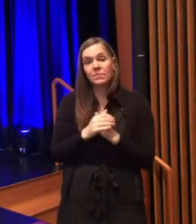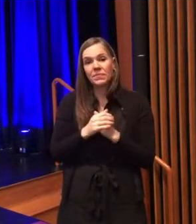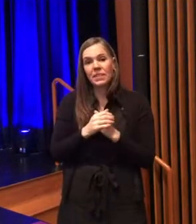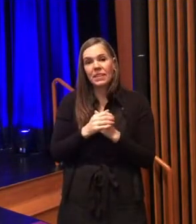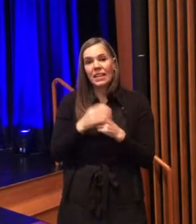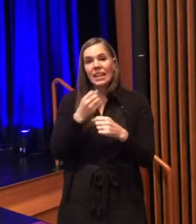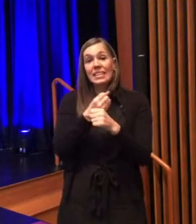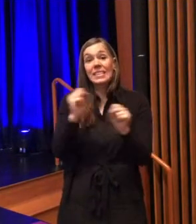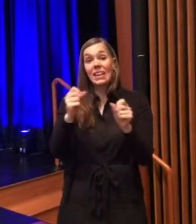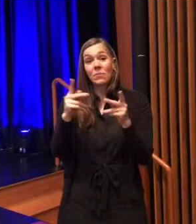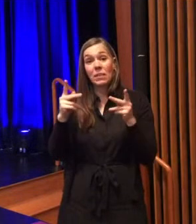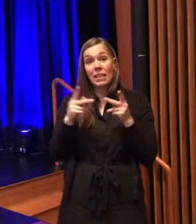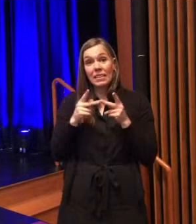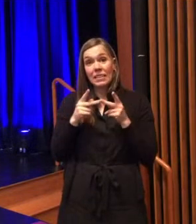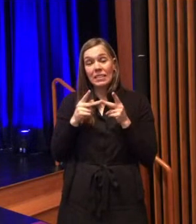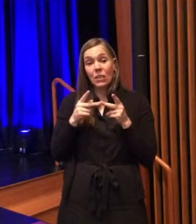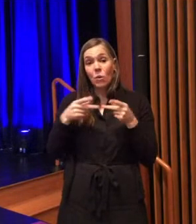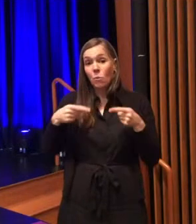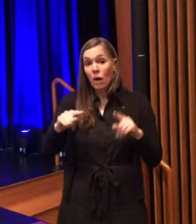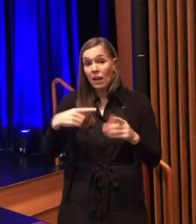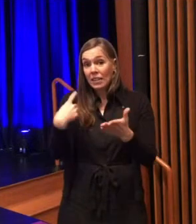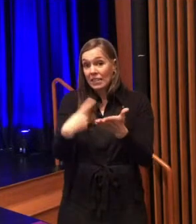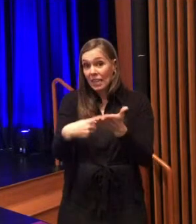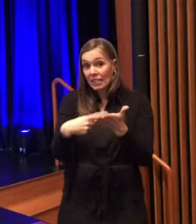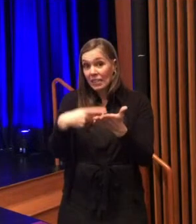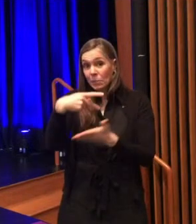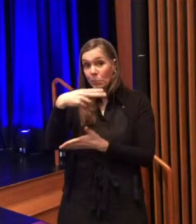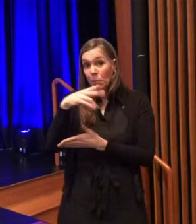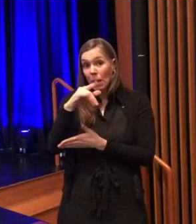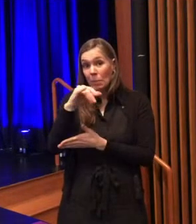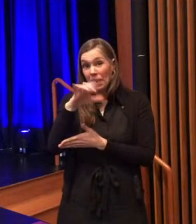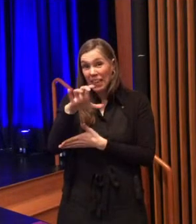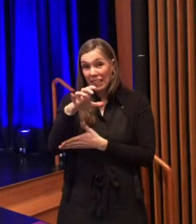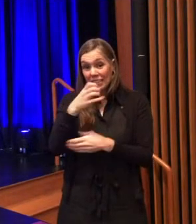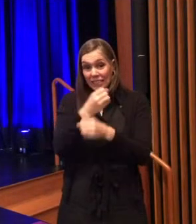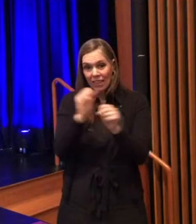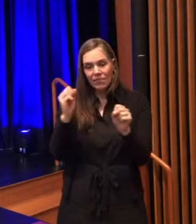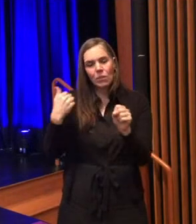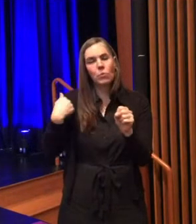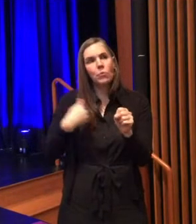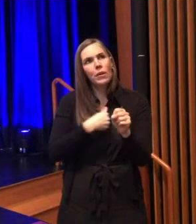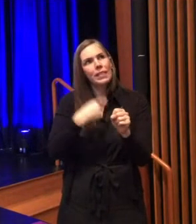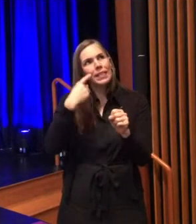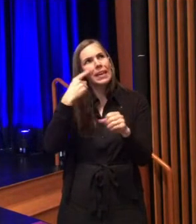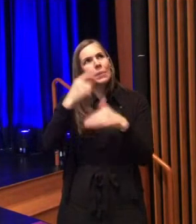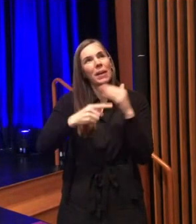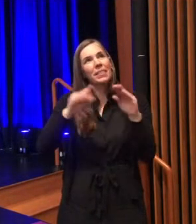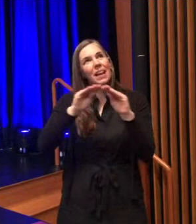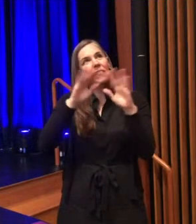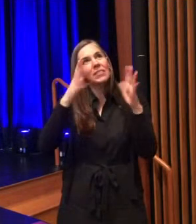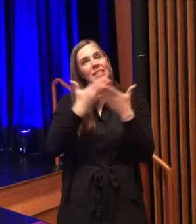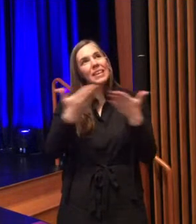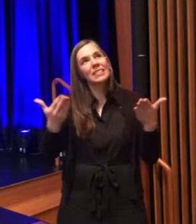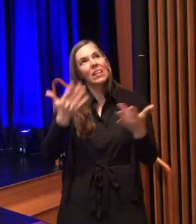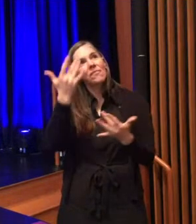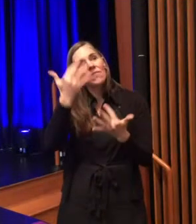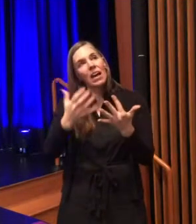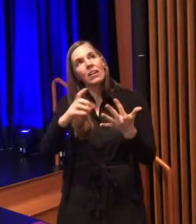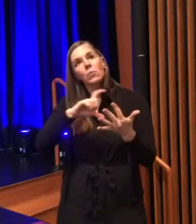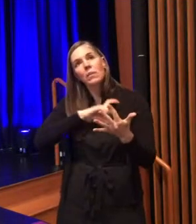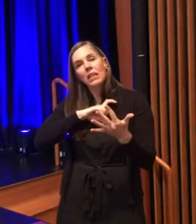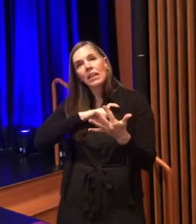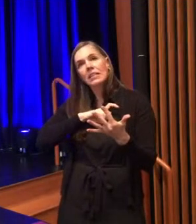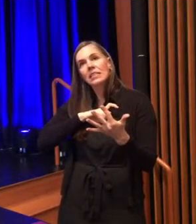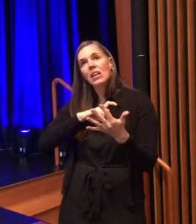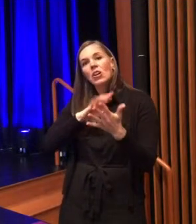safe places so when discussing public safety we often think about the obvious traffic safety fire police and we've accomplished so much